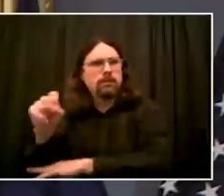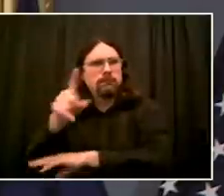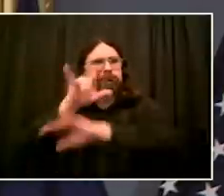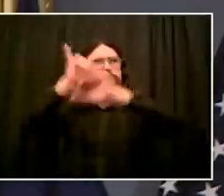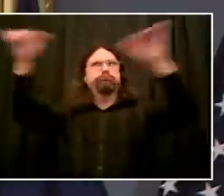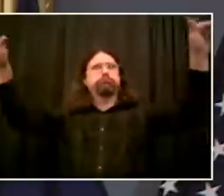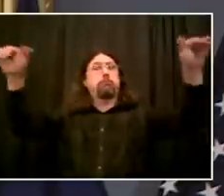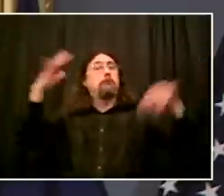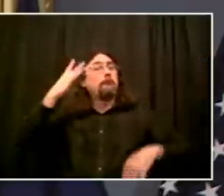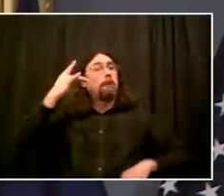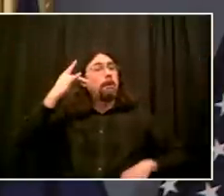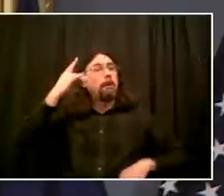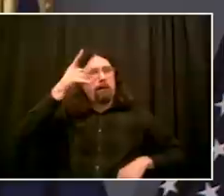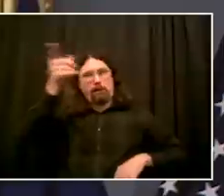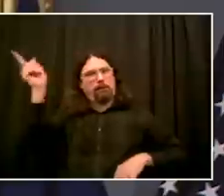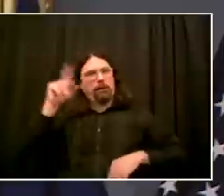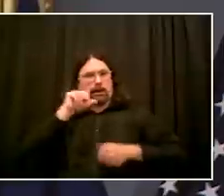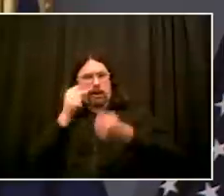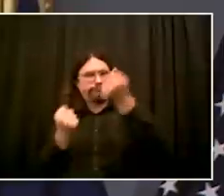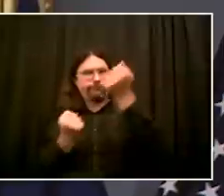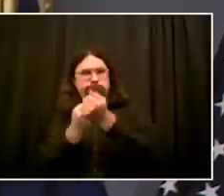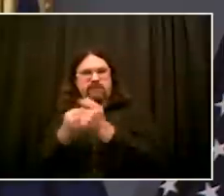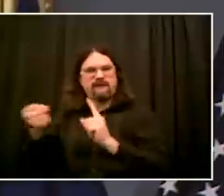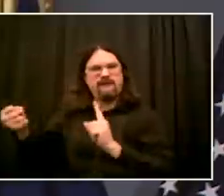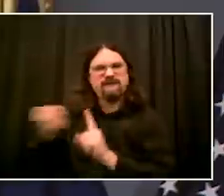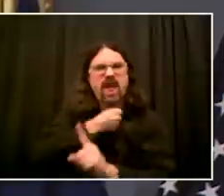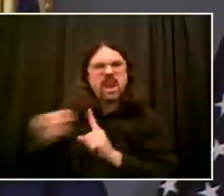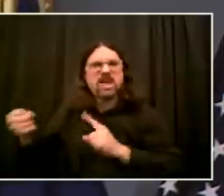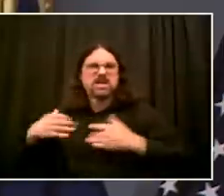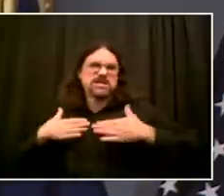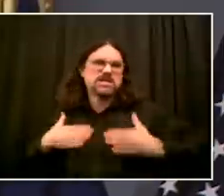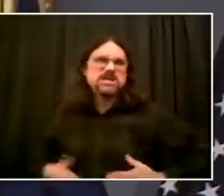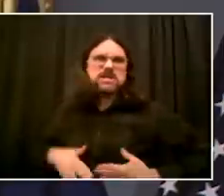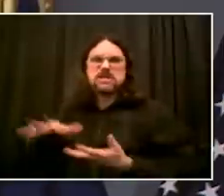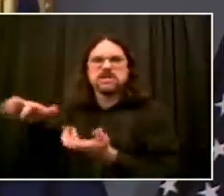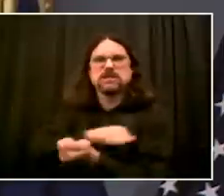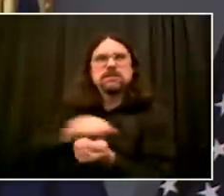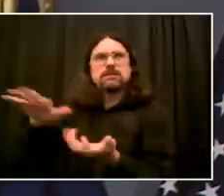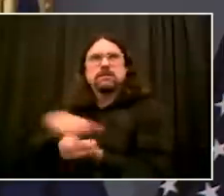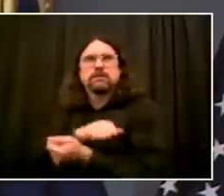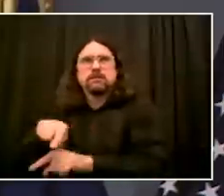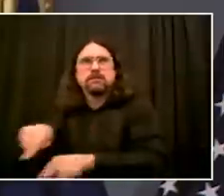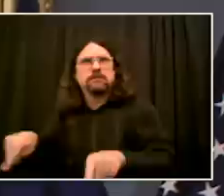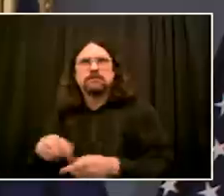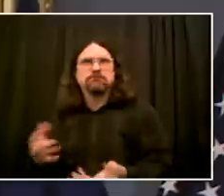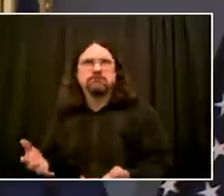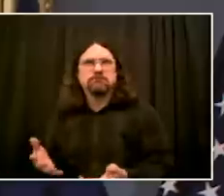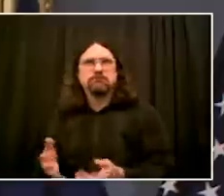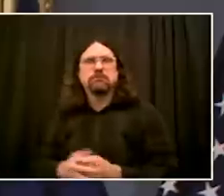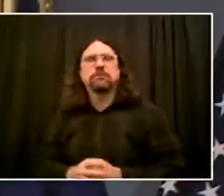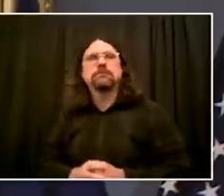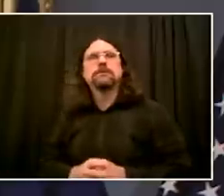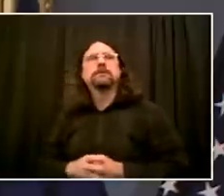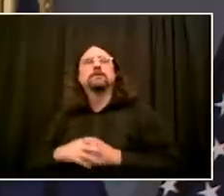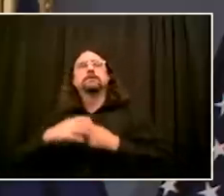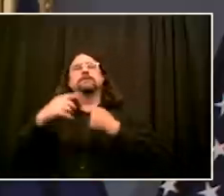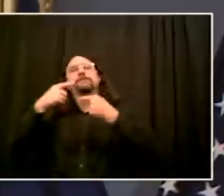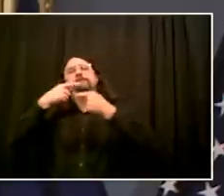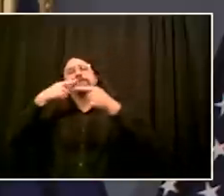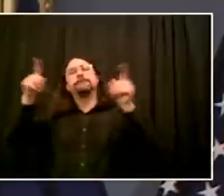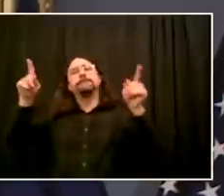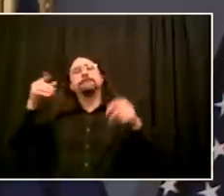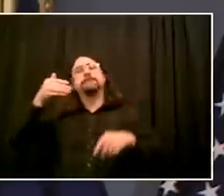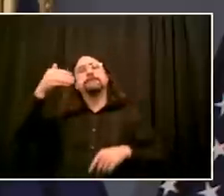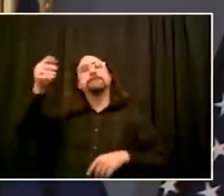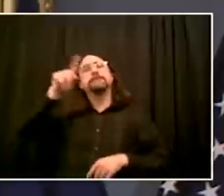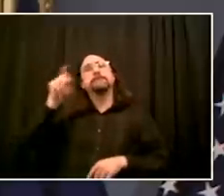find a way. Shant from the Daily News is up next. Shant. Good morning, everyone. Mr. Mayor, a lot